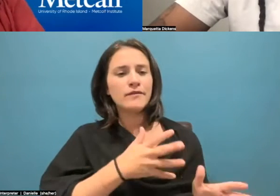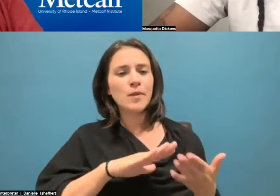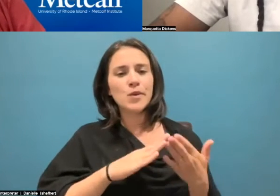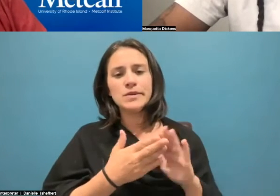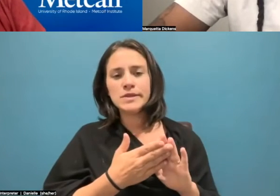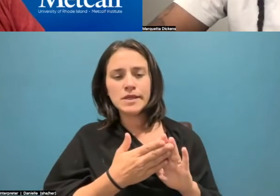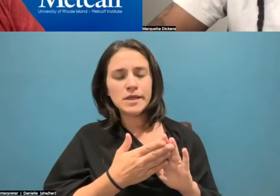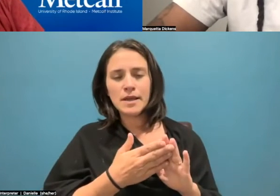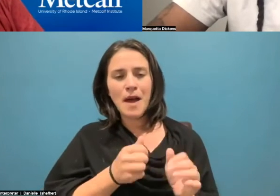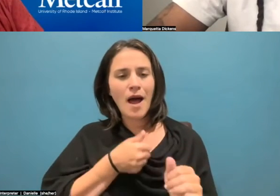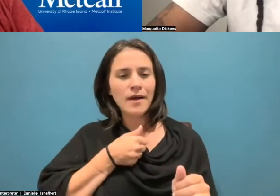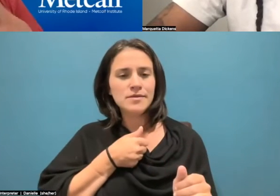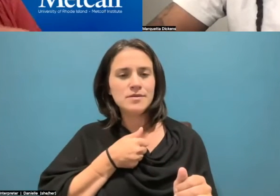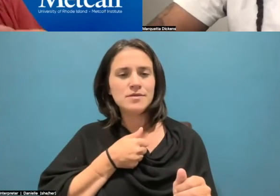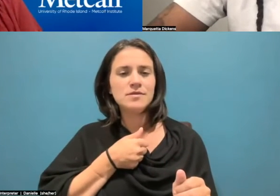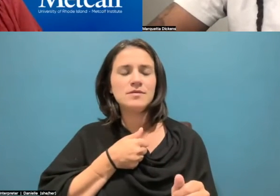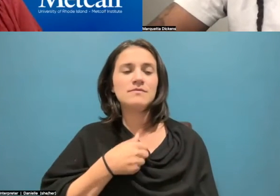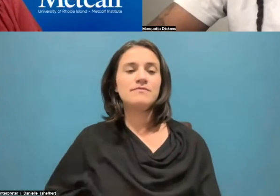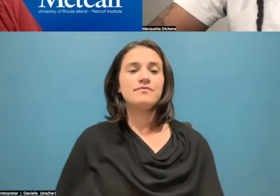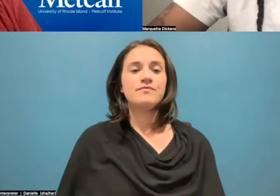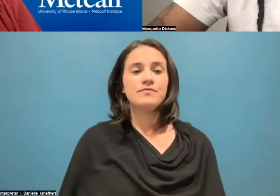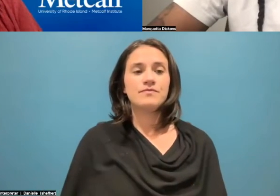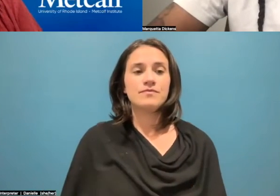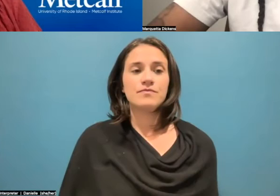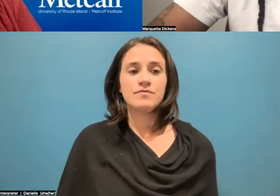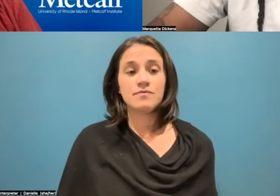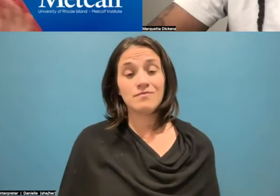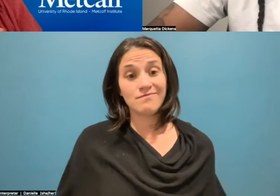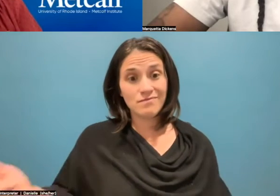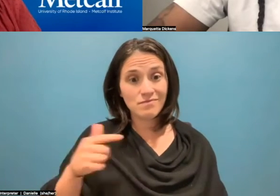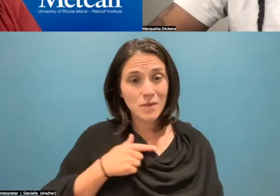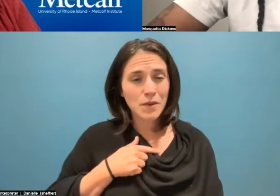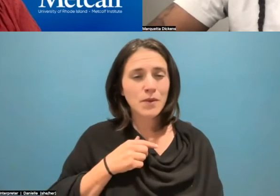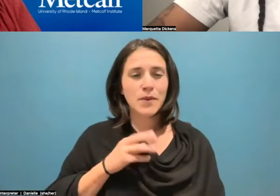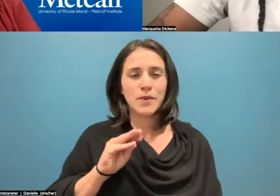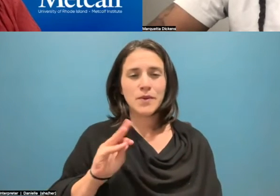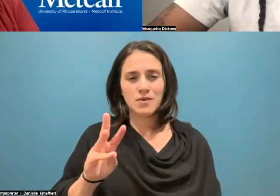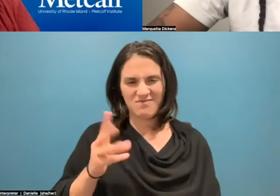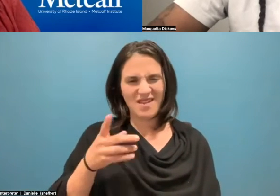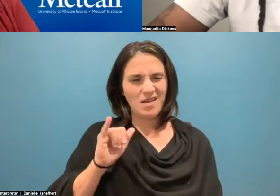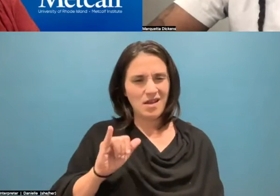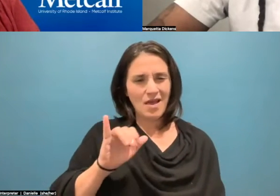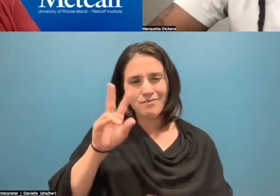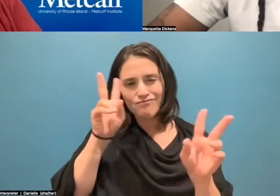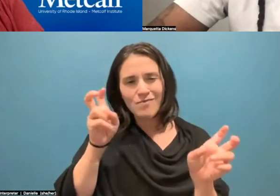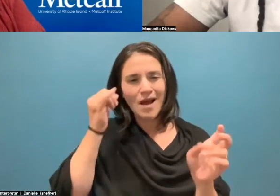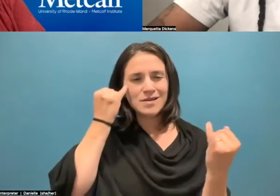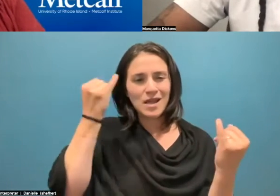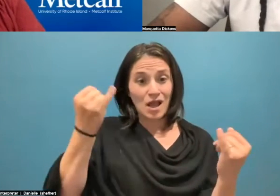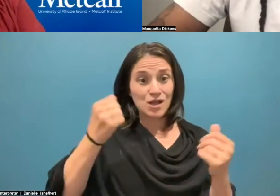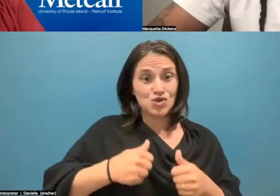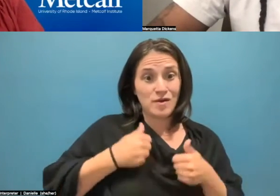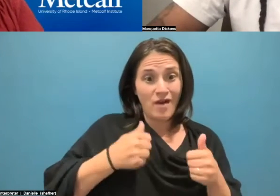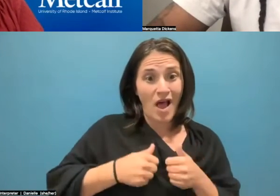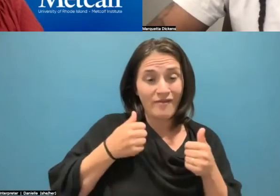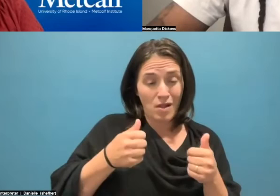I love that sort of phrasing around moving from survival mode to thriving mode. I wonder if